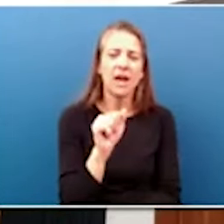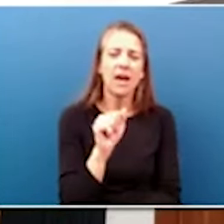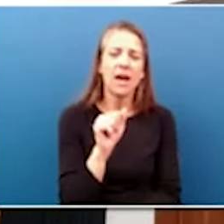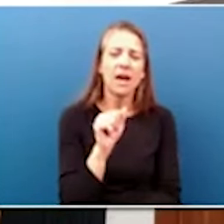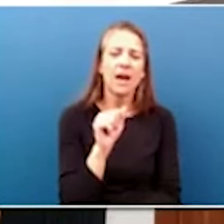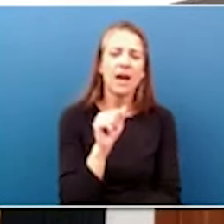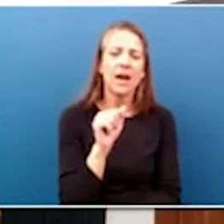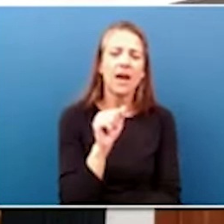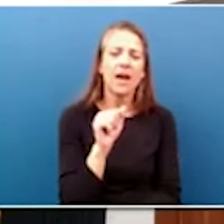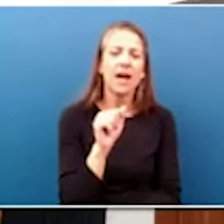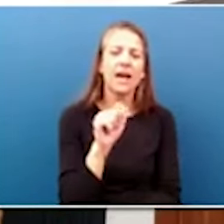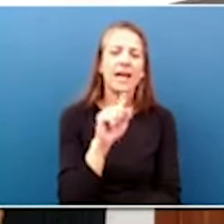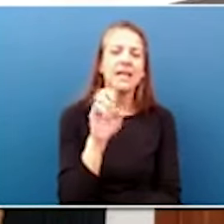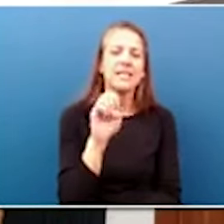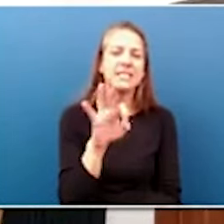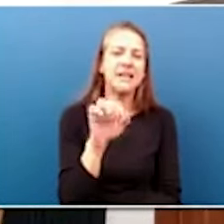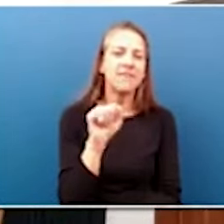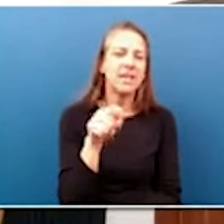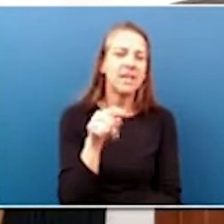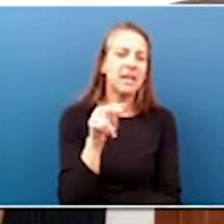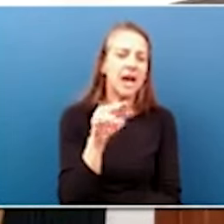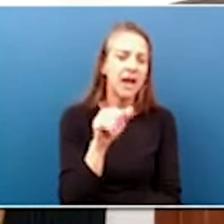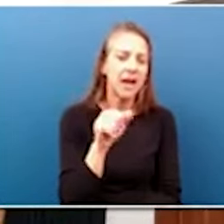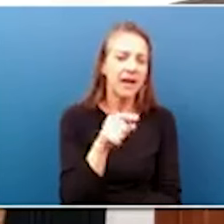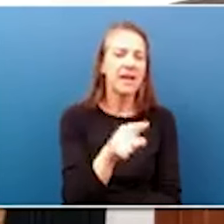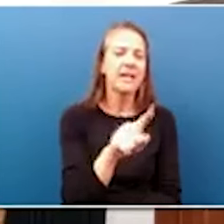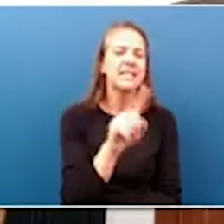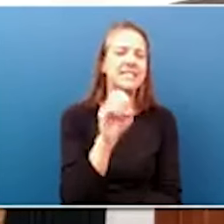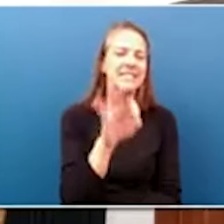Zephania? Zephania? Zephania, That's a little bit in the back.